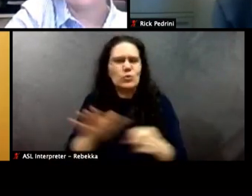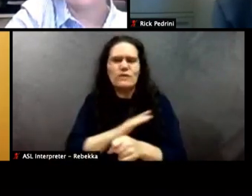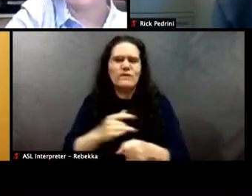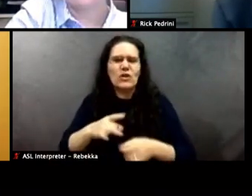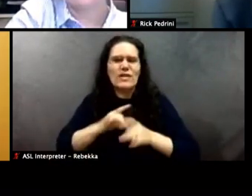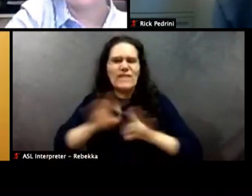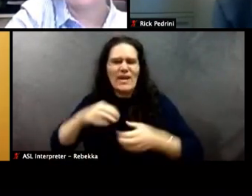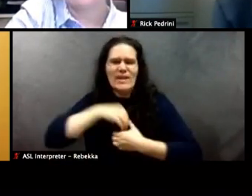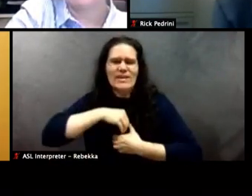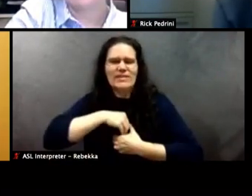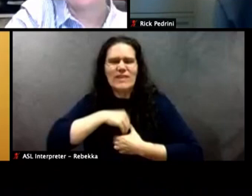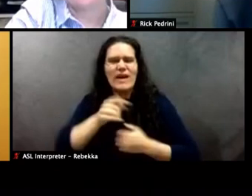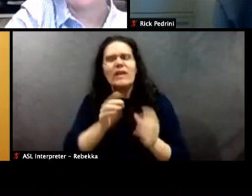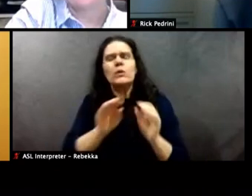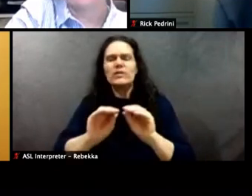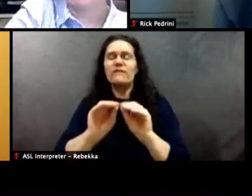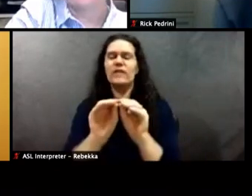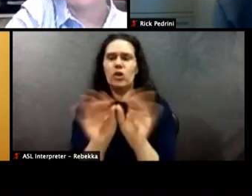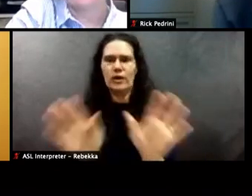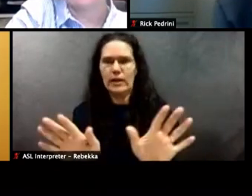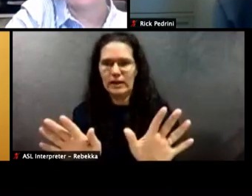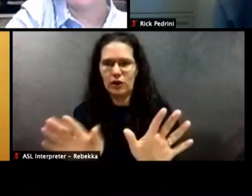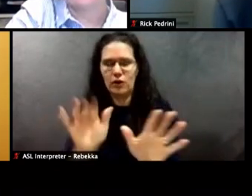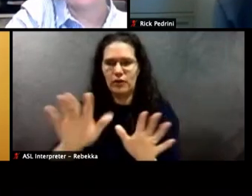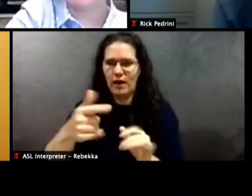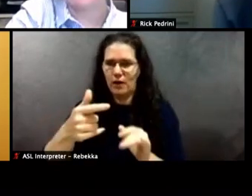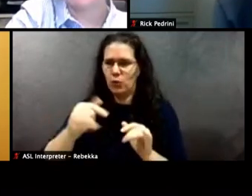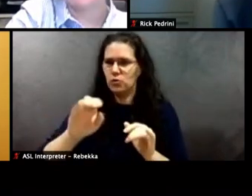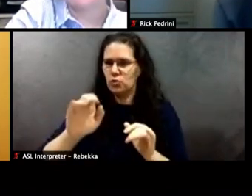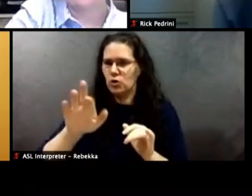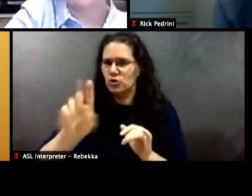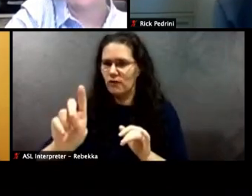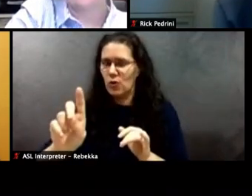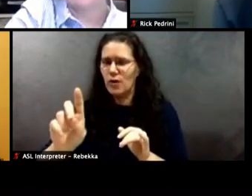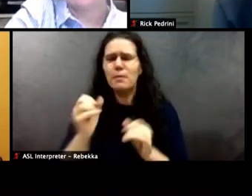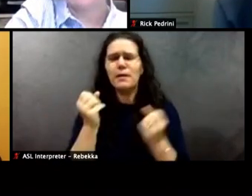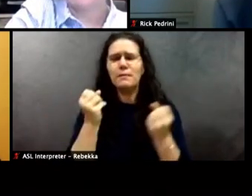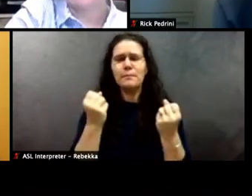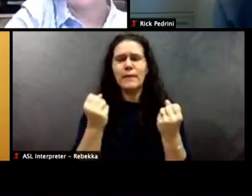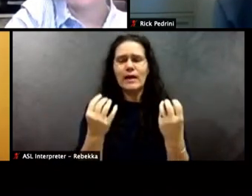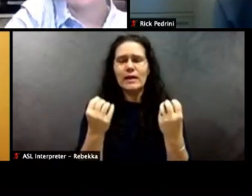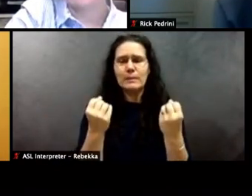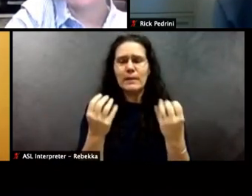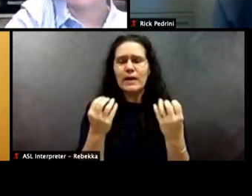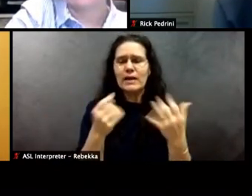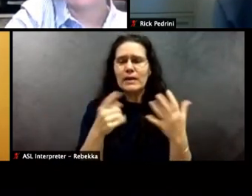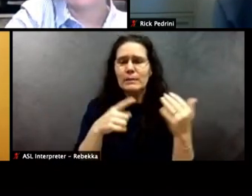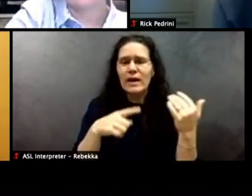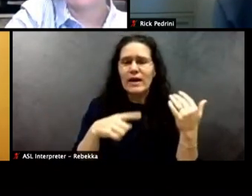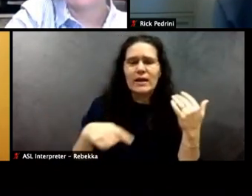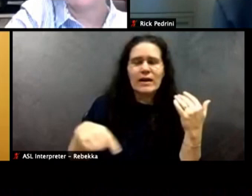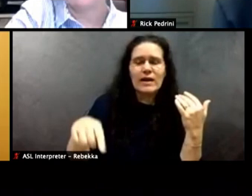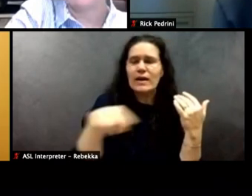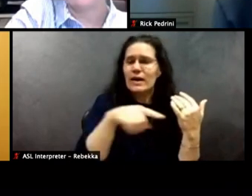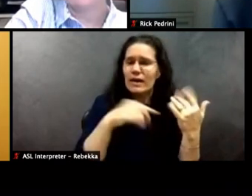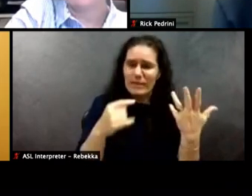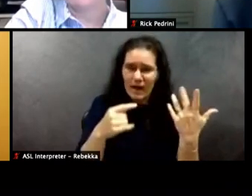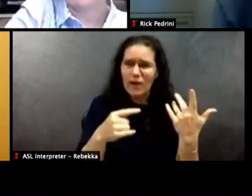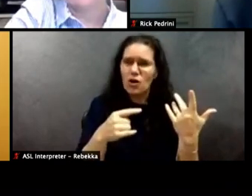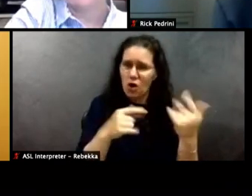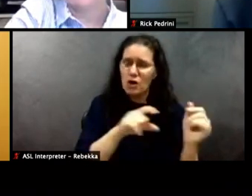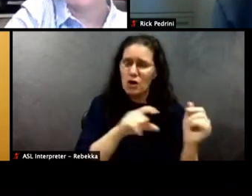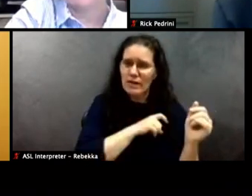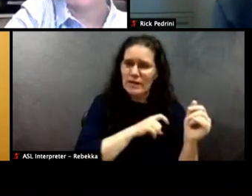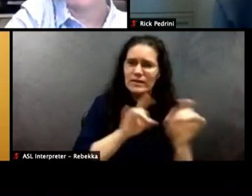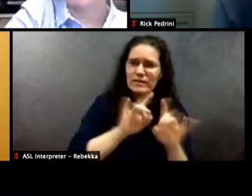result in murder in the communities that I come from and the communities across this country that are still police misconduct and